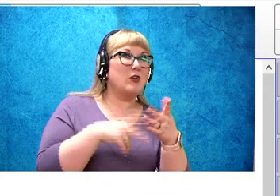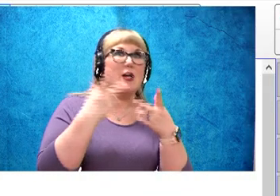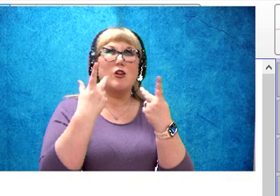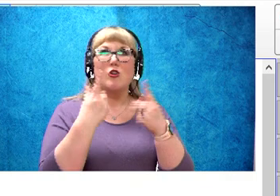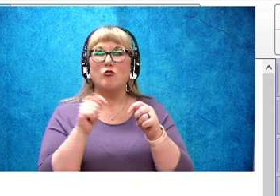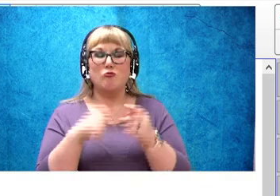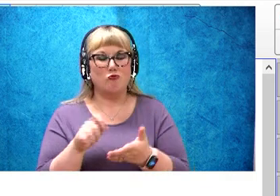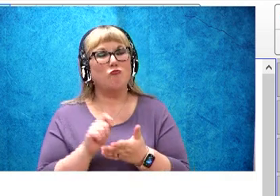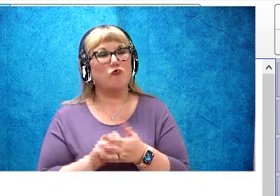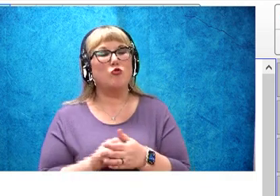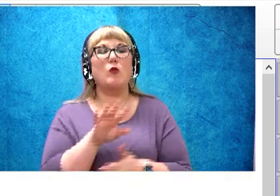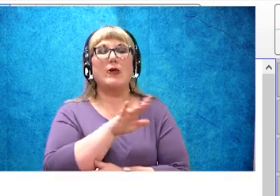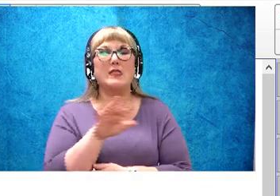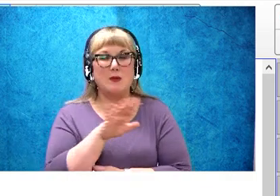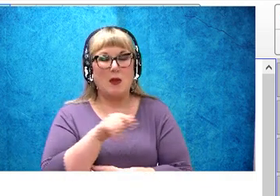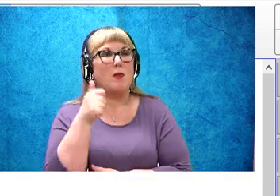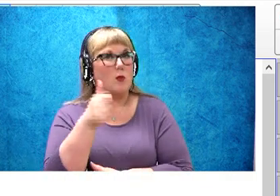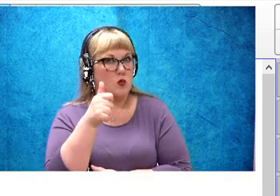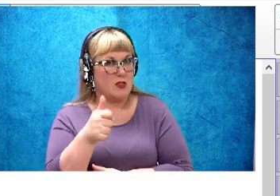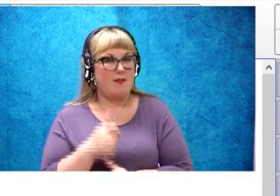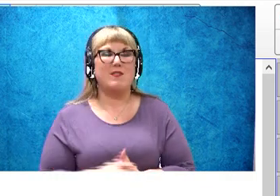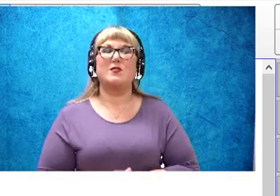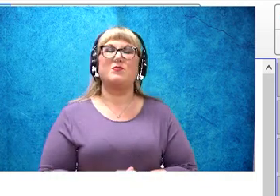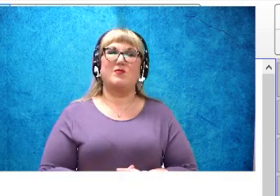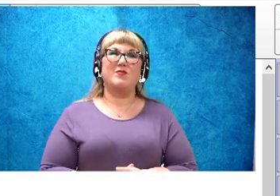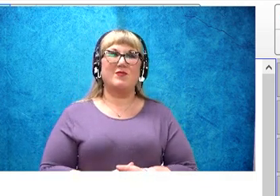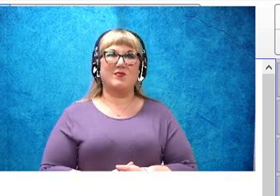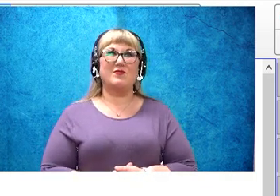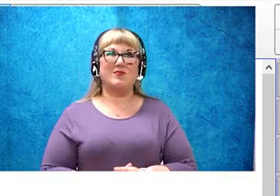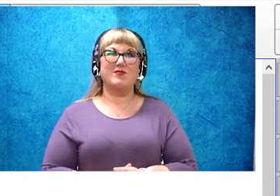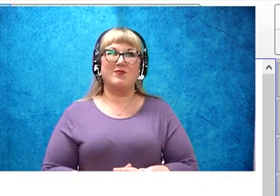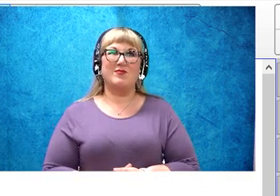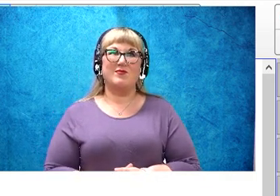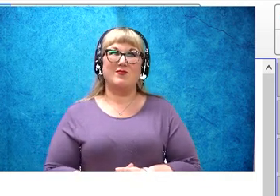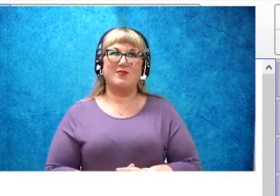dictating and spelling some words with magic E using your sounds.